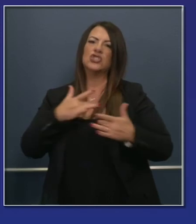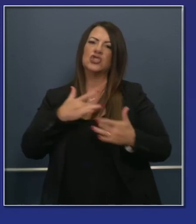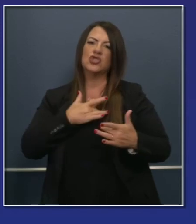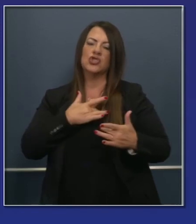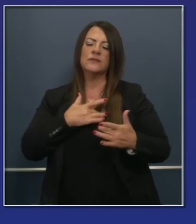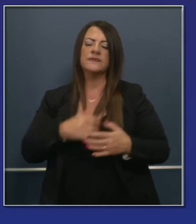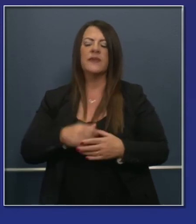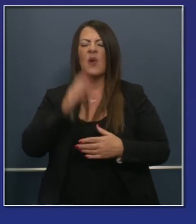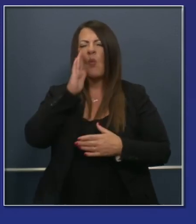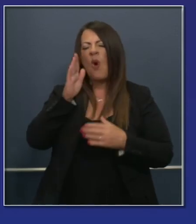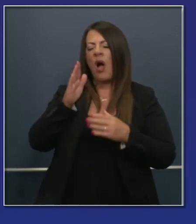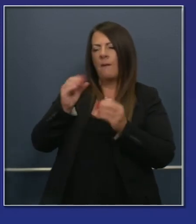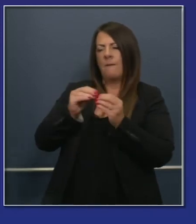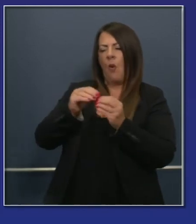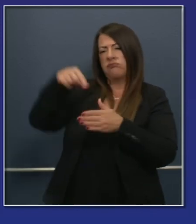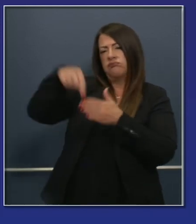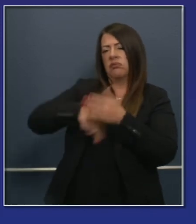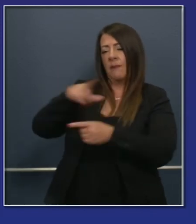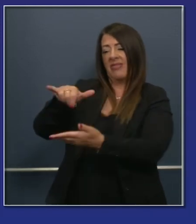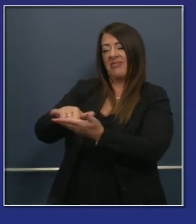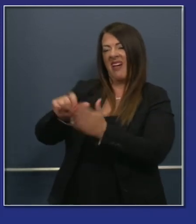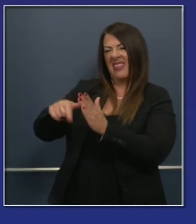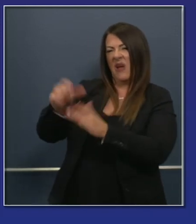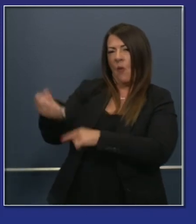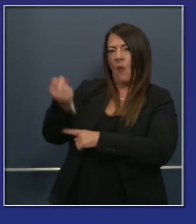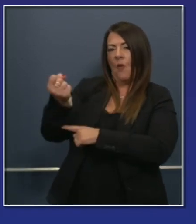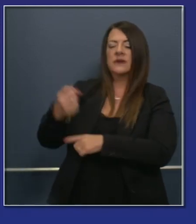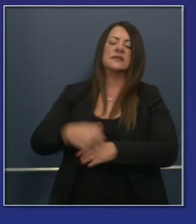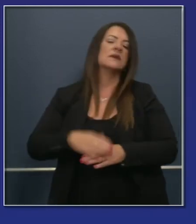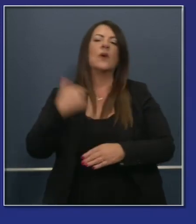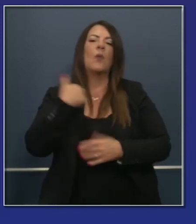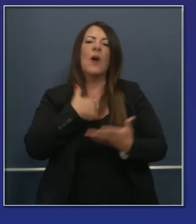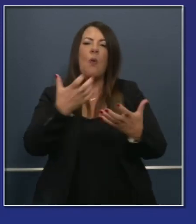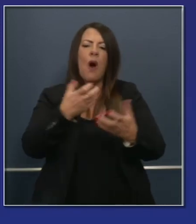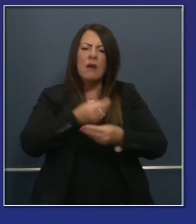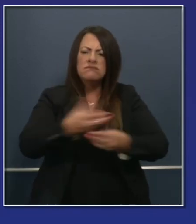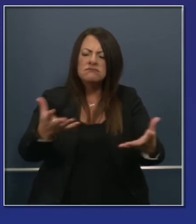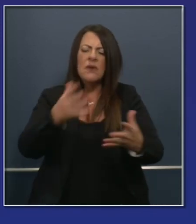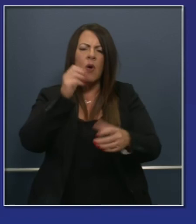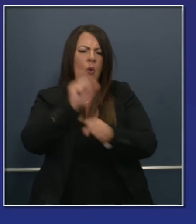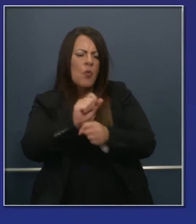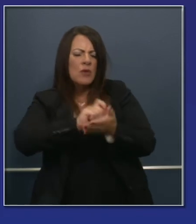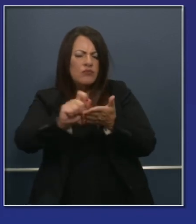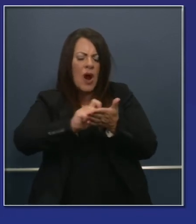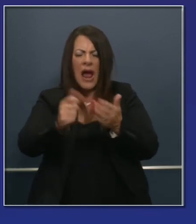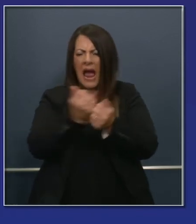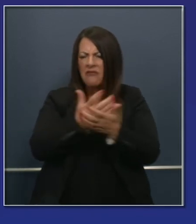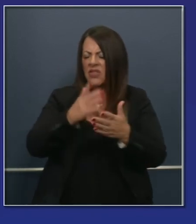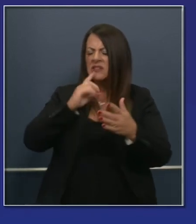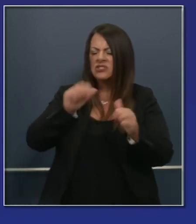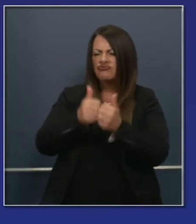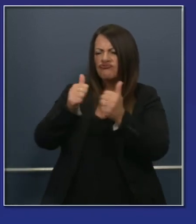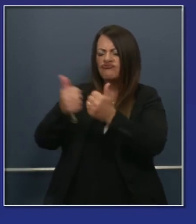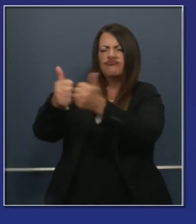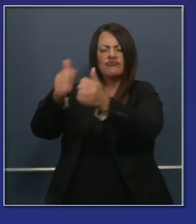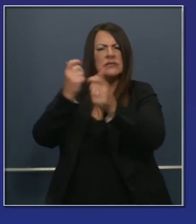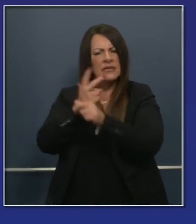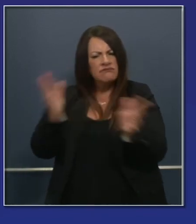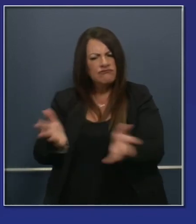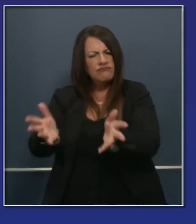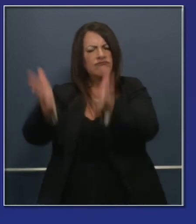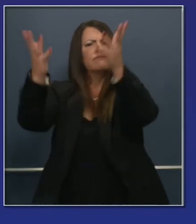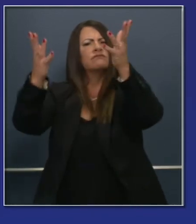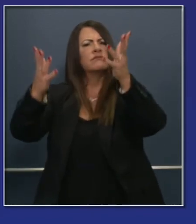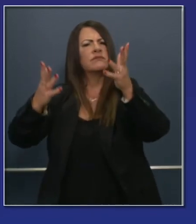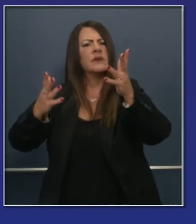talk about more of that in a moment we want challenging incitements we don't want just people to dial this in and we want to recognize the diversity of